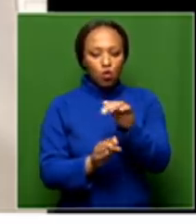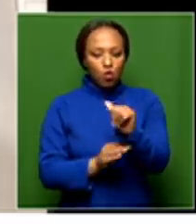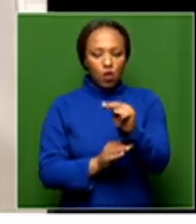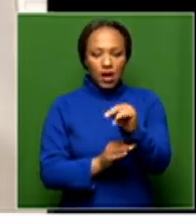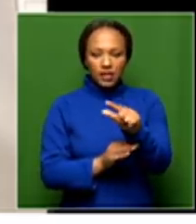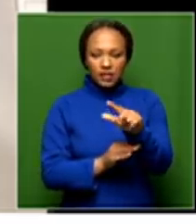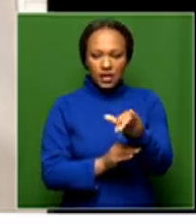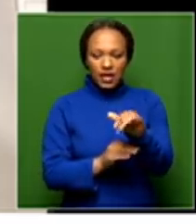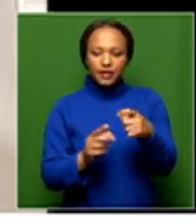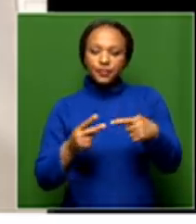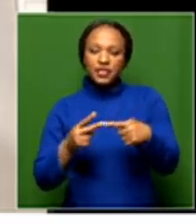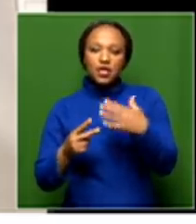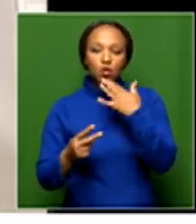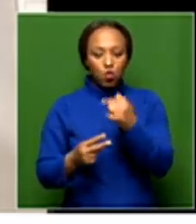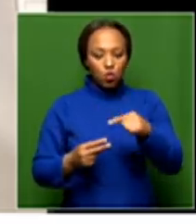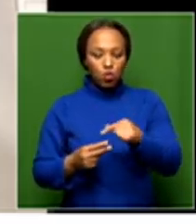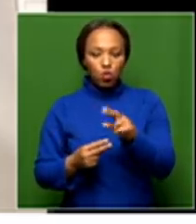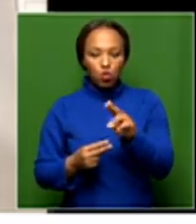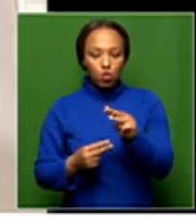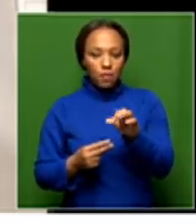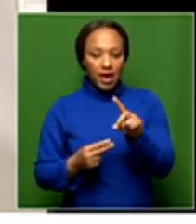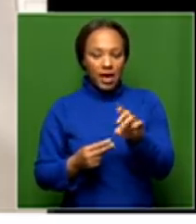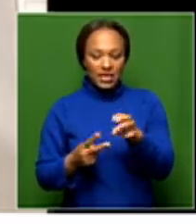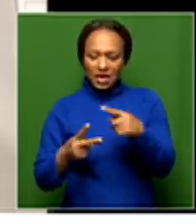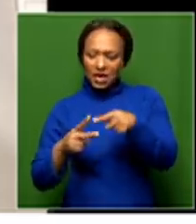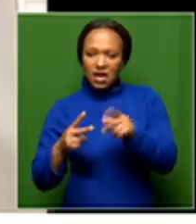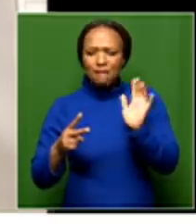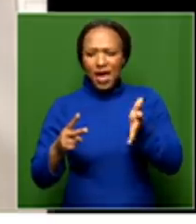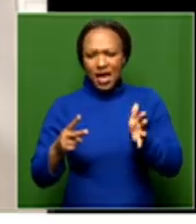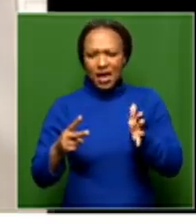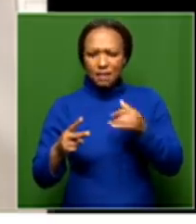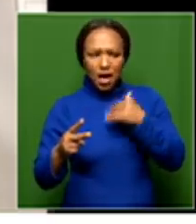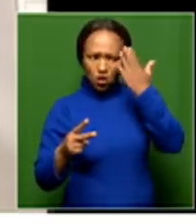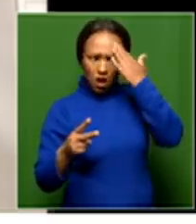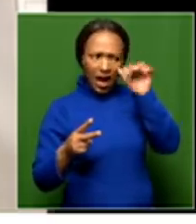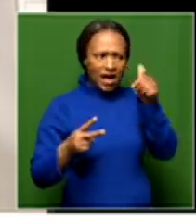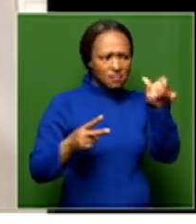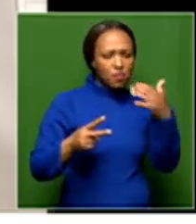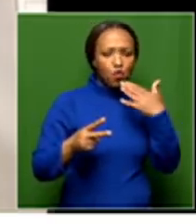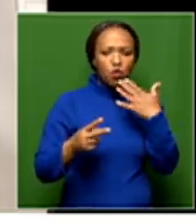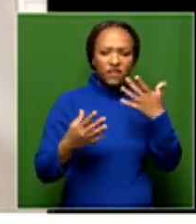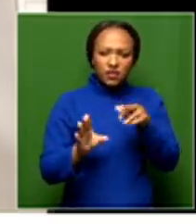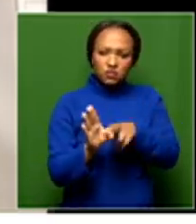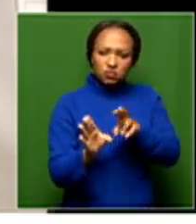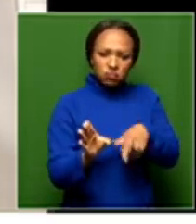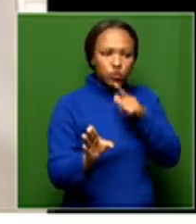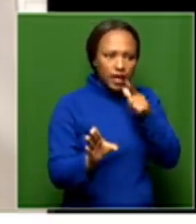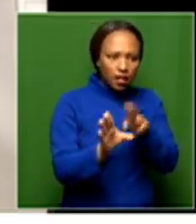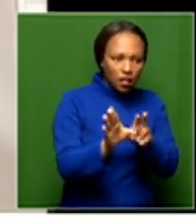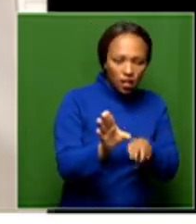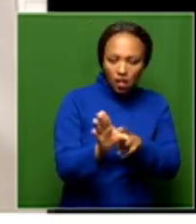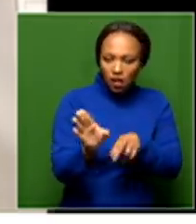heard of and Sandy Lecomade. I know no other person that has been asked, but it's a step in the right direction when the